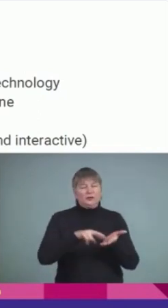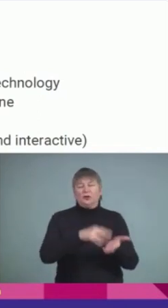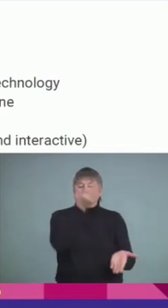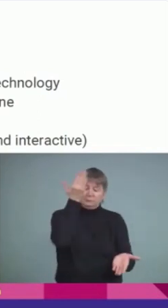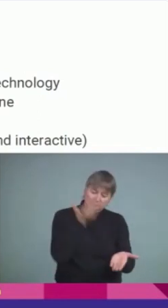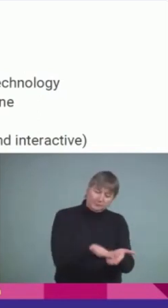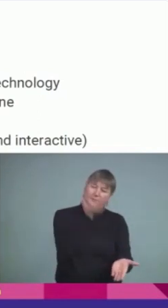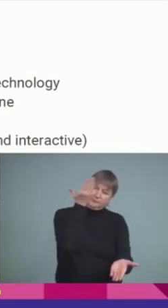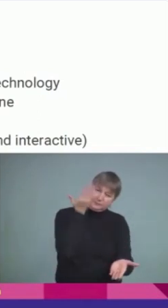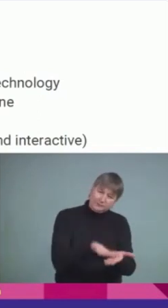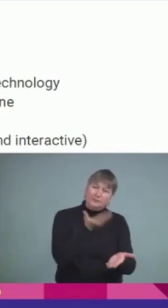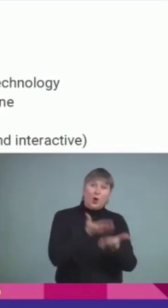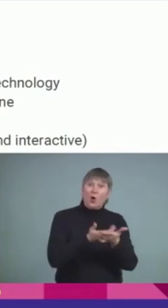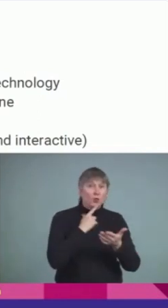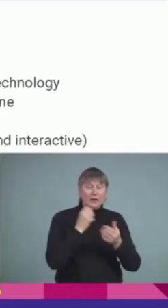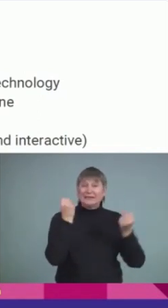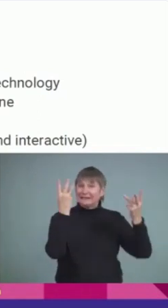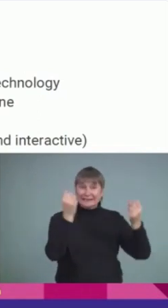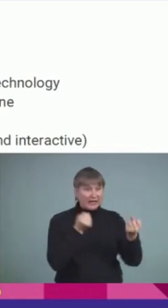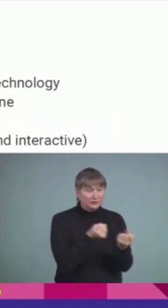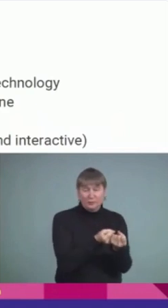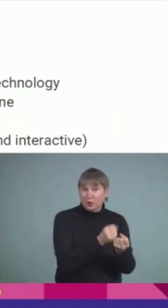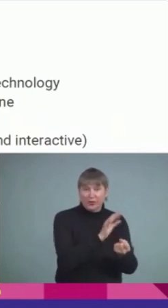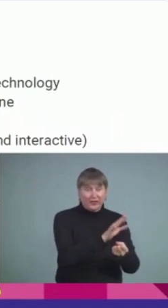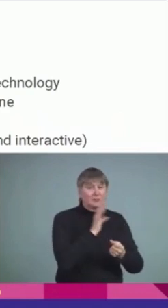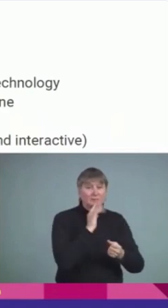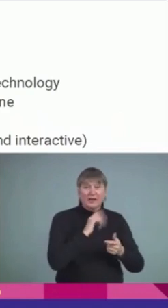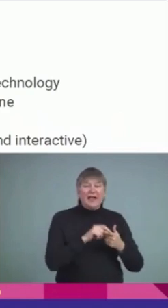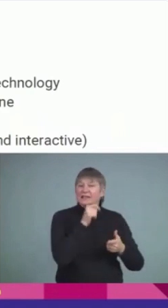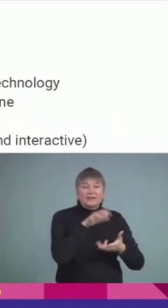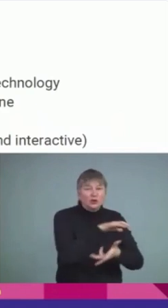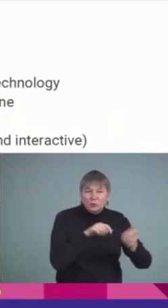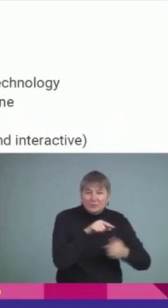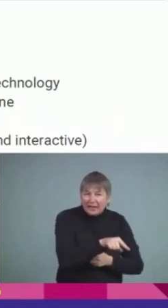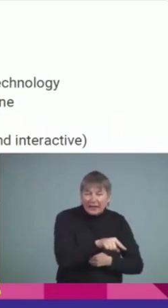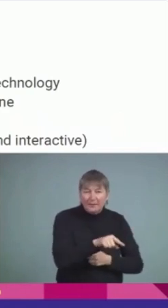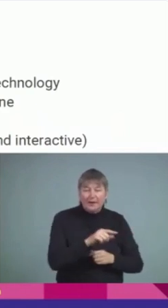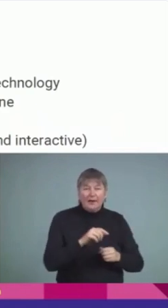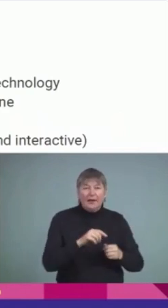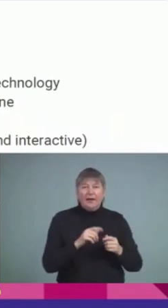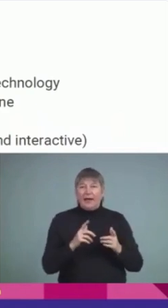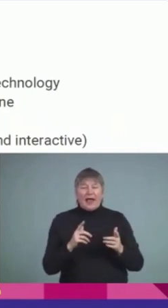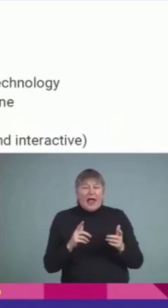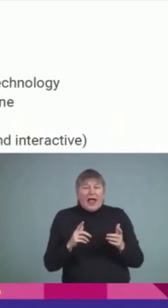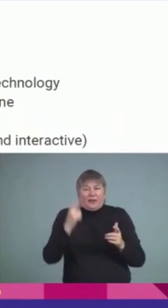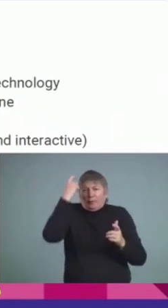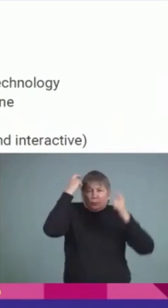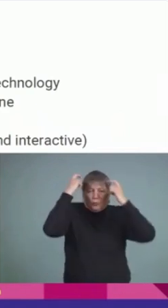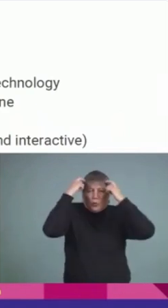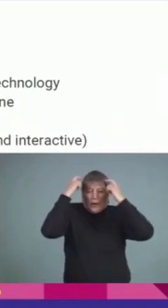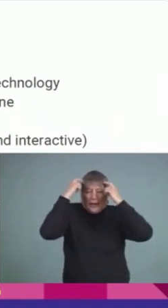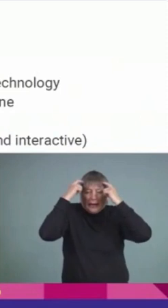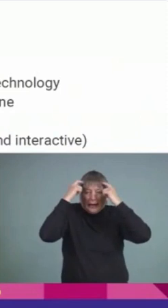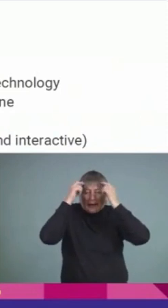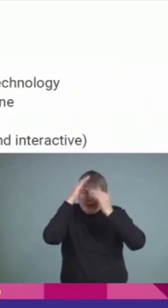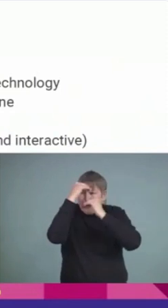time again, it's not confusing for the child. And the brain does not discriminate between modes of